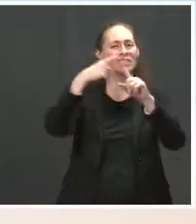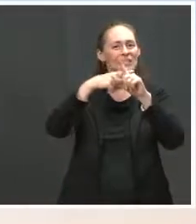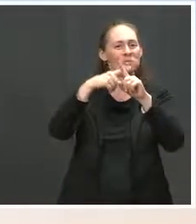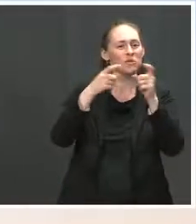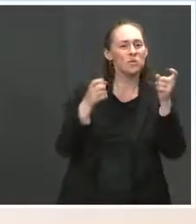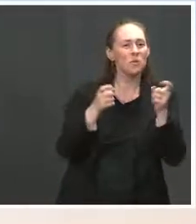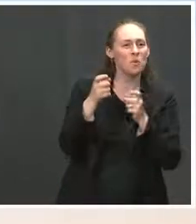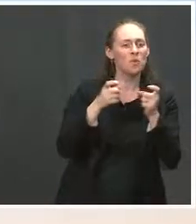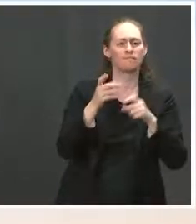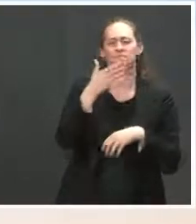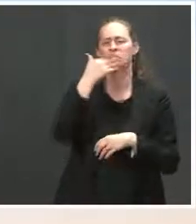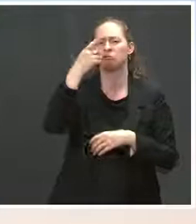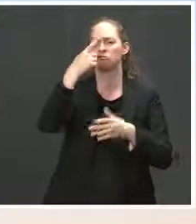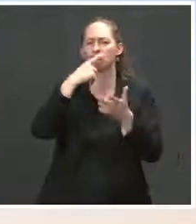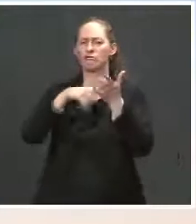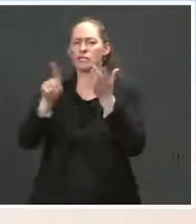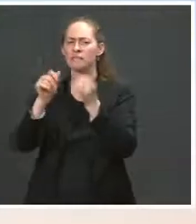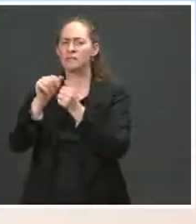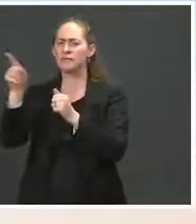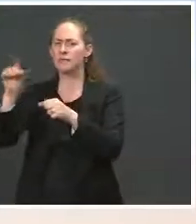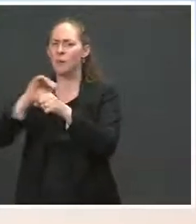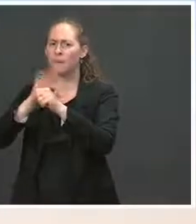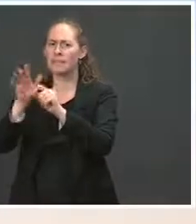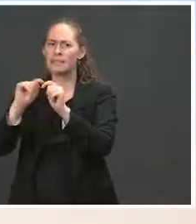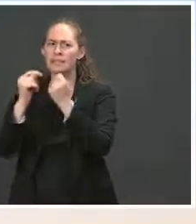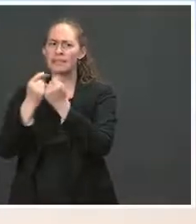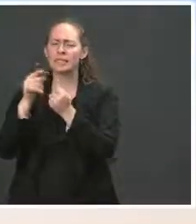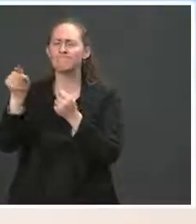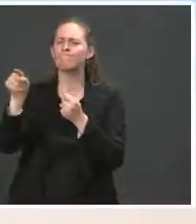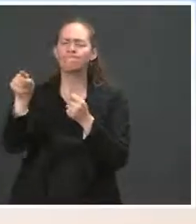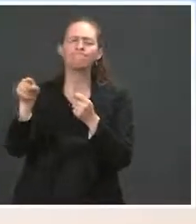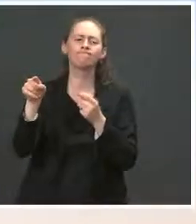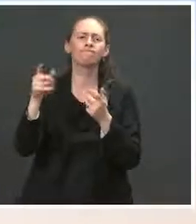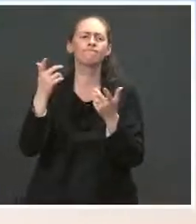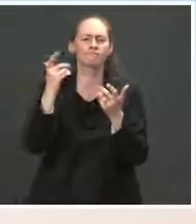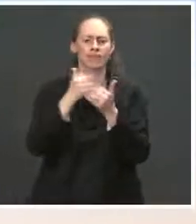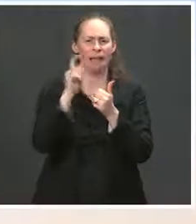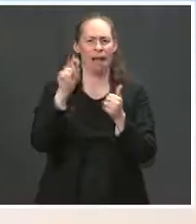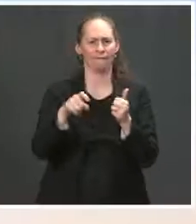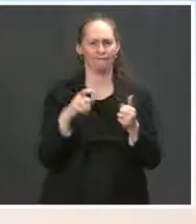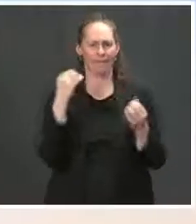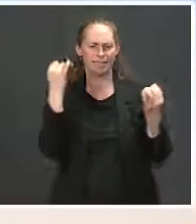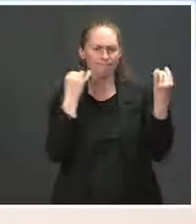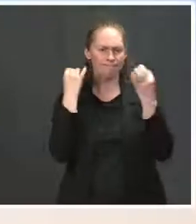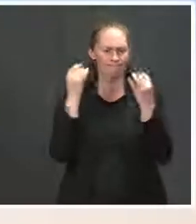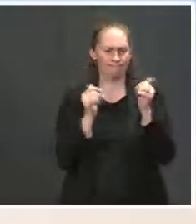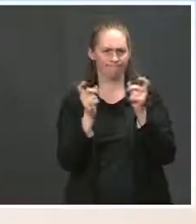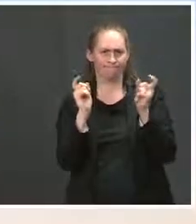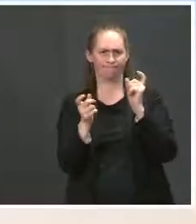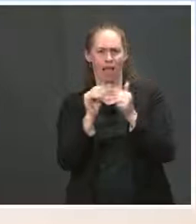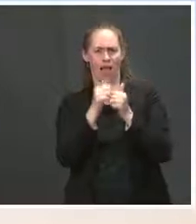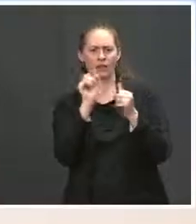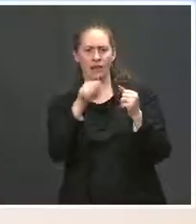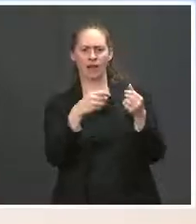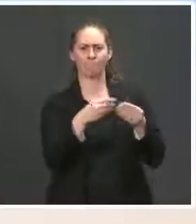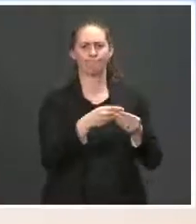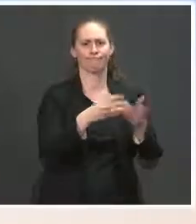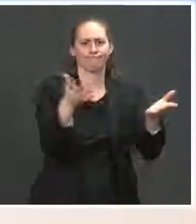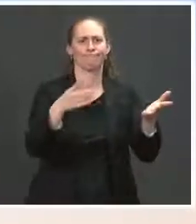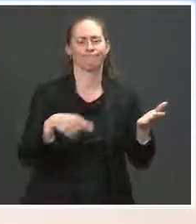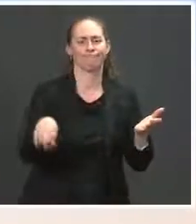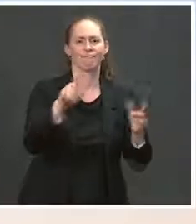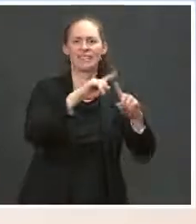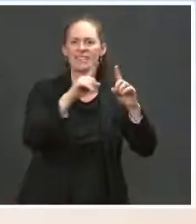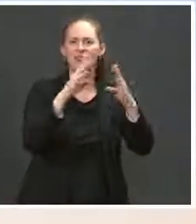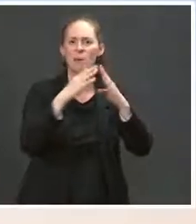they see that as an impact. And obviously we are continuing to adjust the way and the means at which we're getting into communities. And, you know, we make